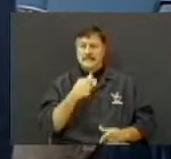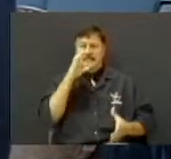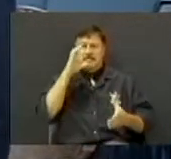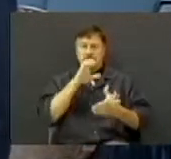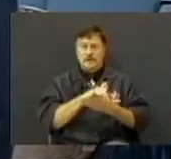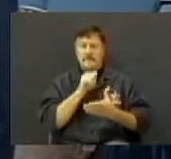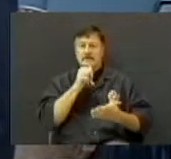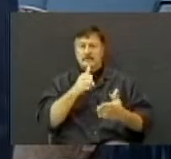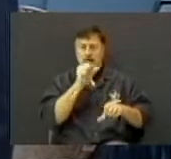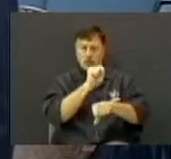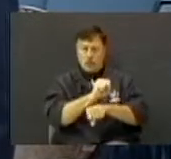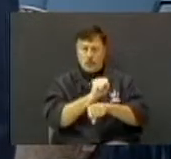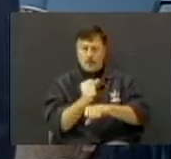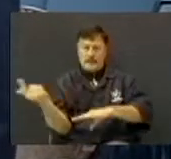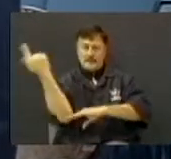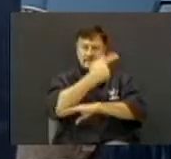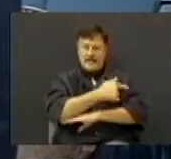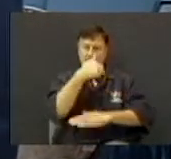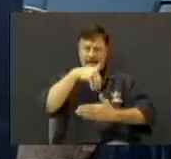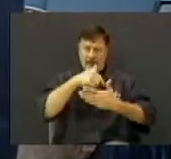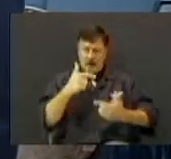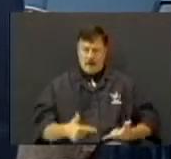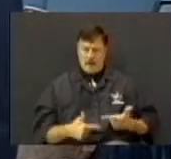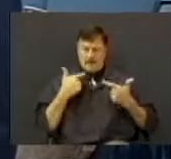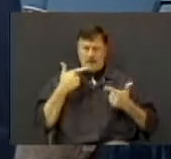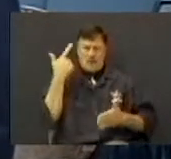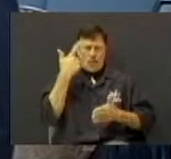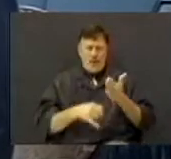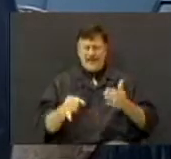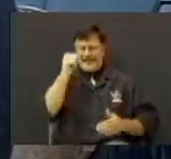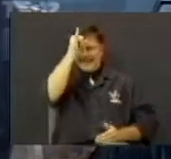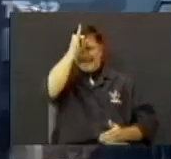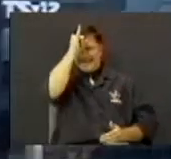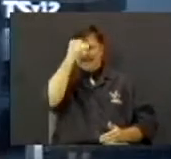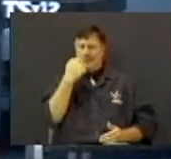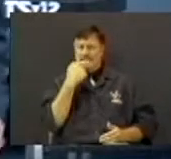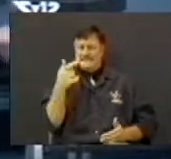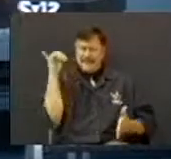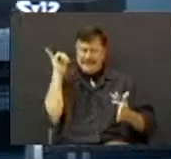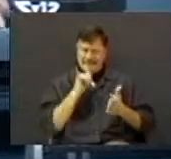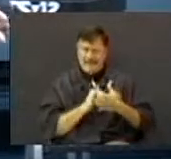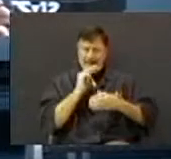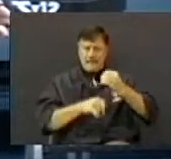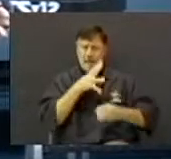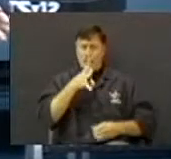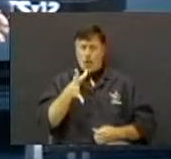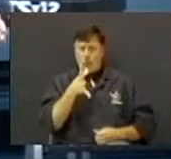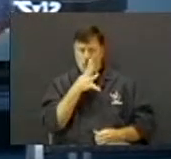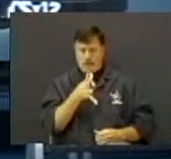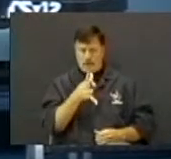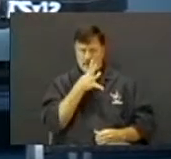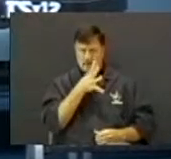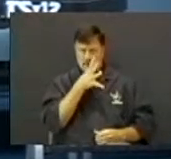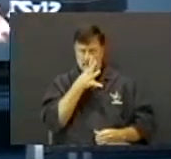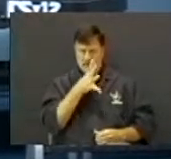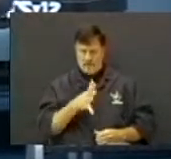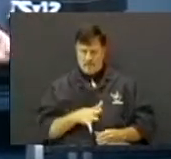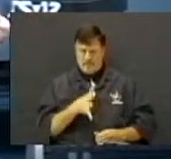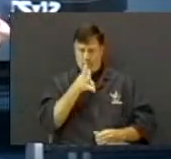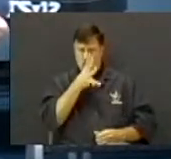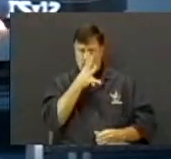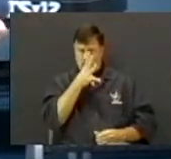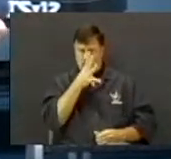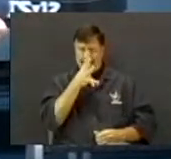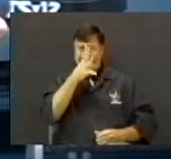hadn't worked a day in her life. What kind of idiot would say that about a woman that raised five